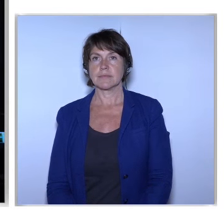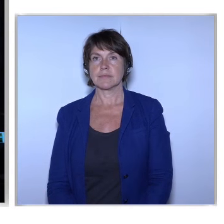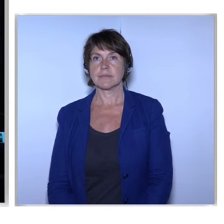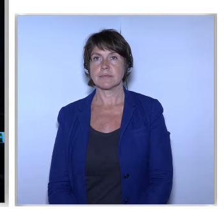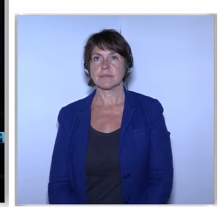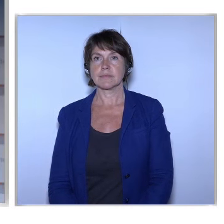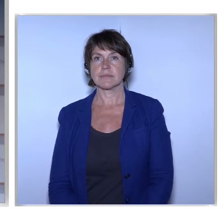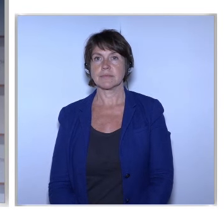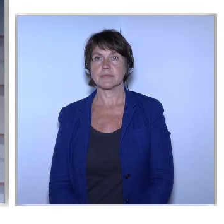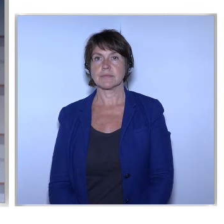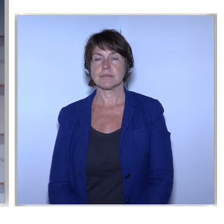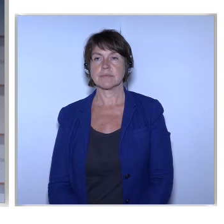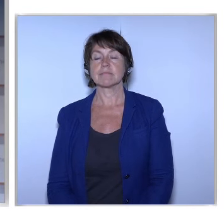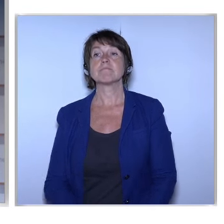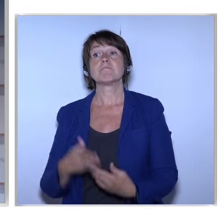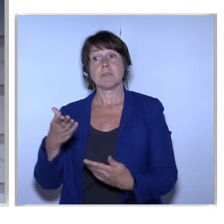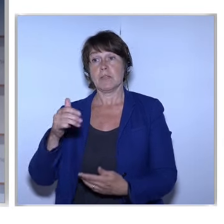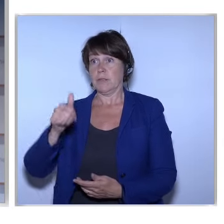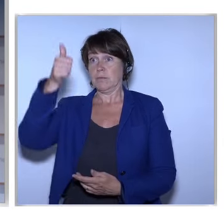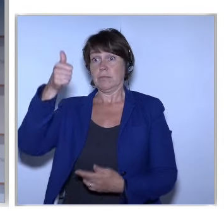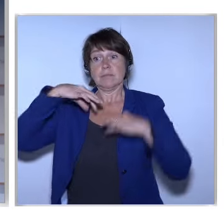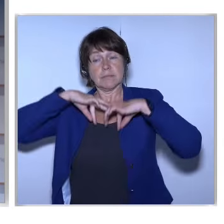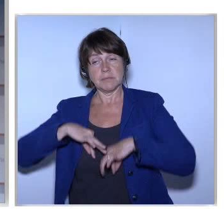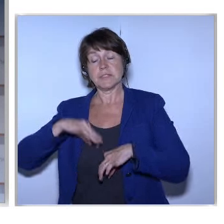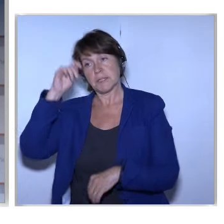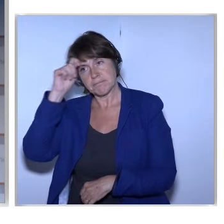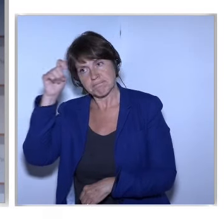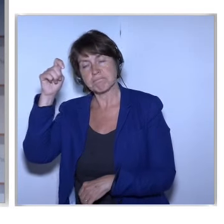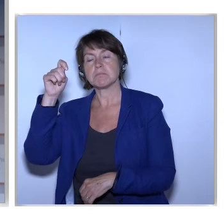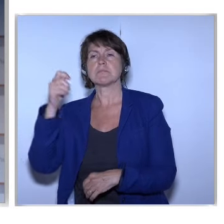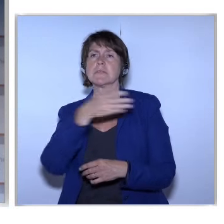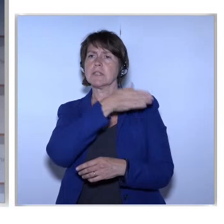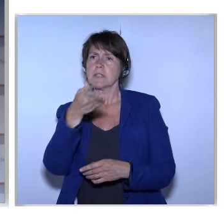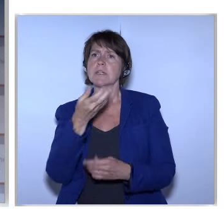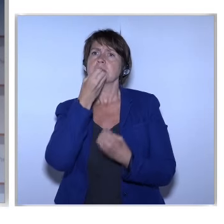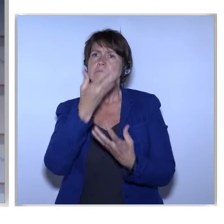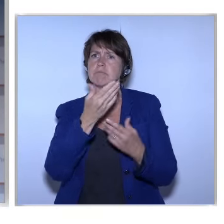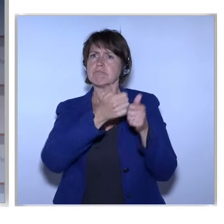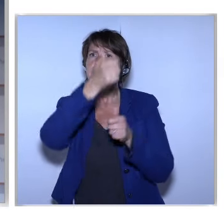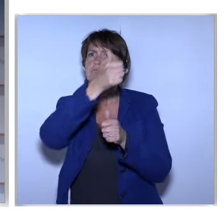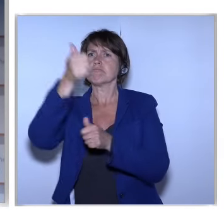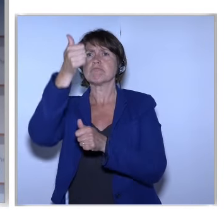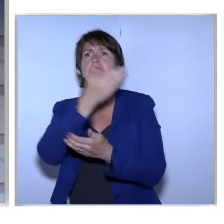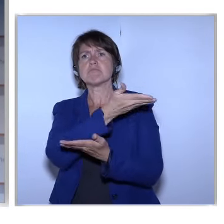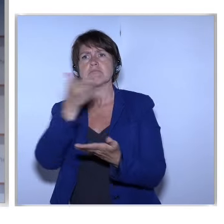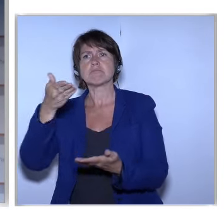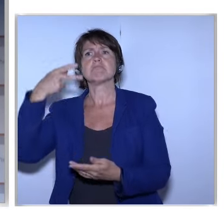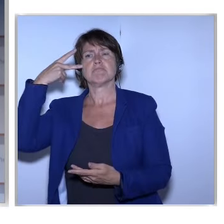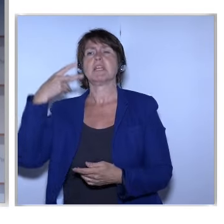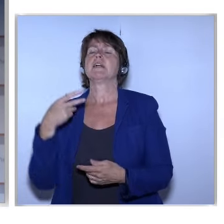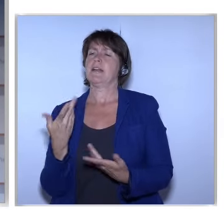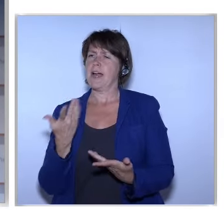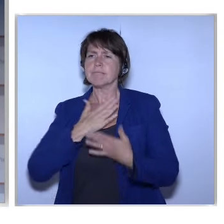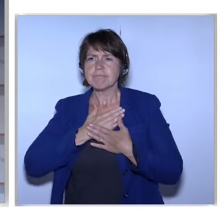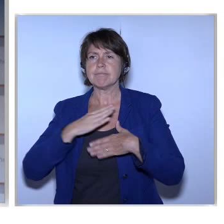Madame Prime Minister Your Excellencies Dear Friends It's A Tremendous Joy For Me